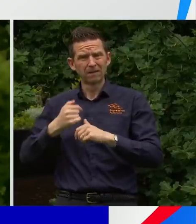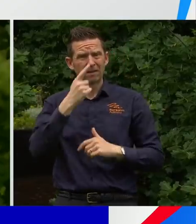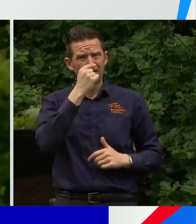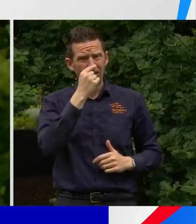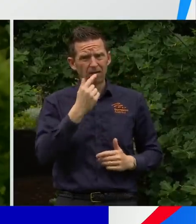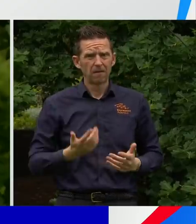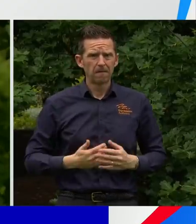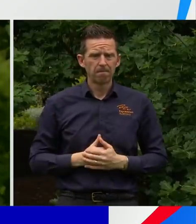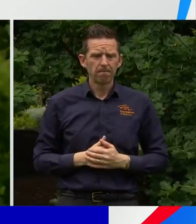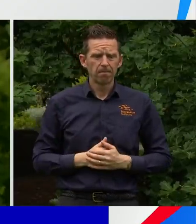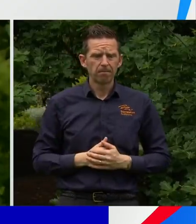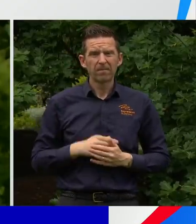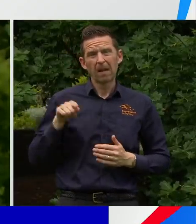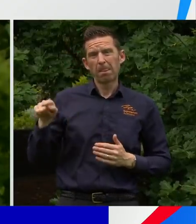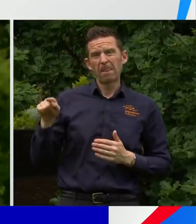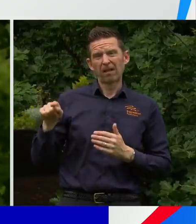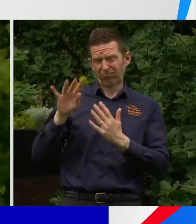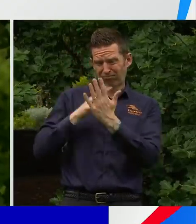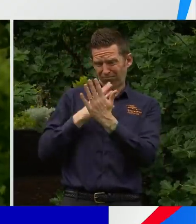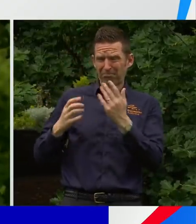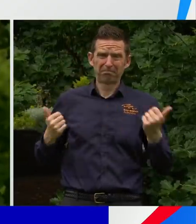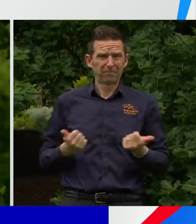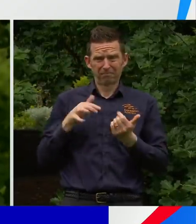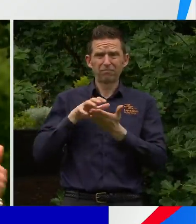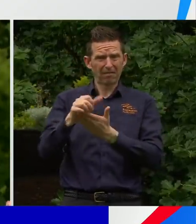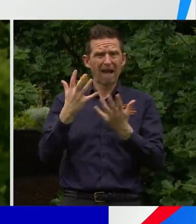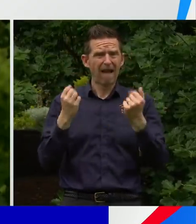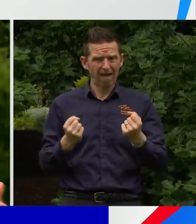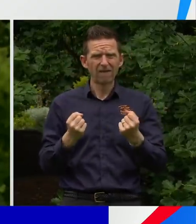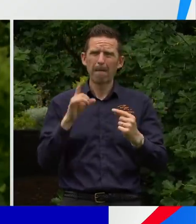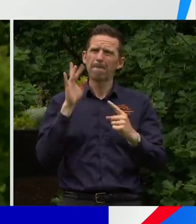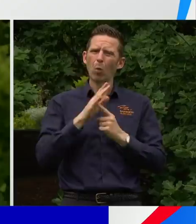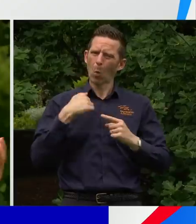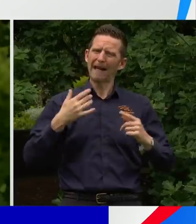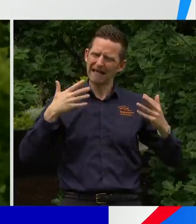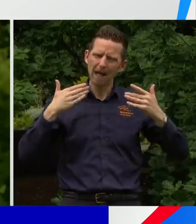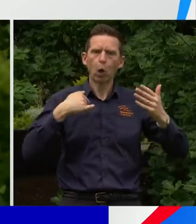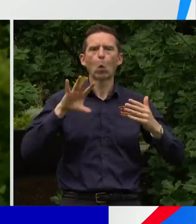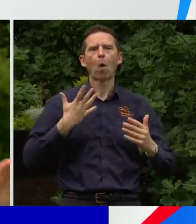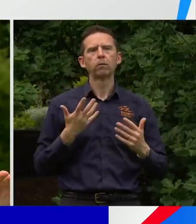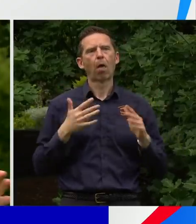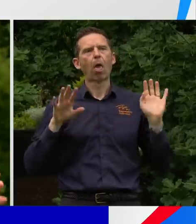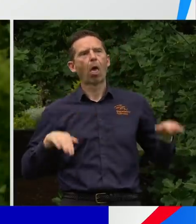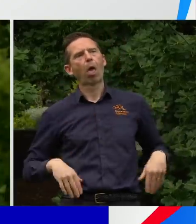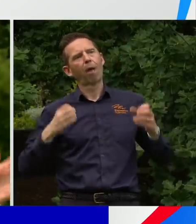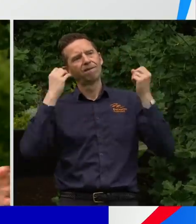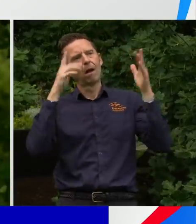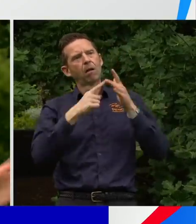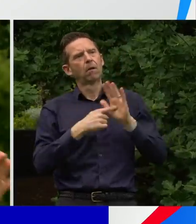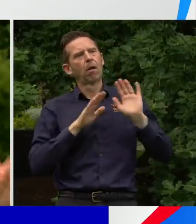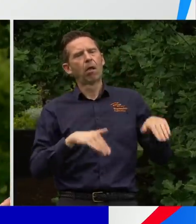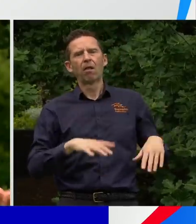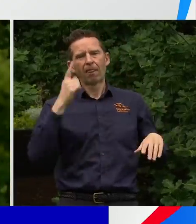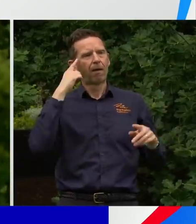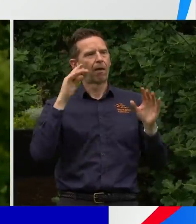is in full swing. But it's so, so important that we finish this off, that we don't sort of get to the point where we think that 70